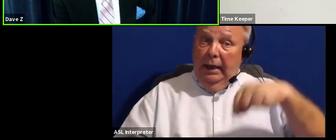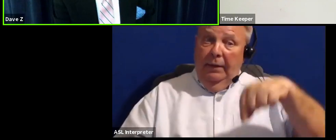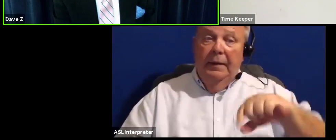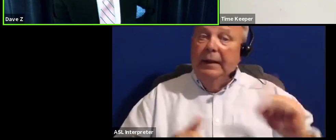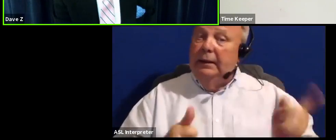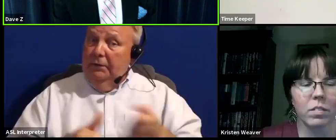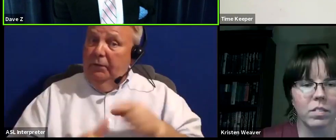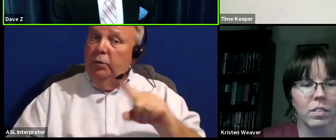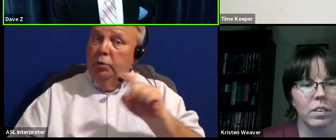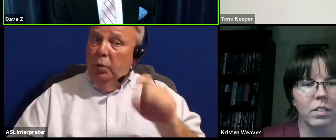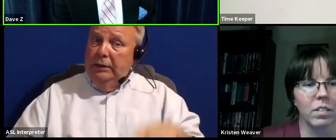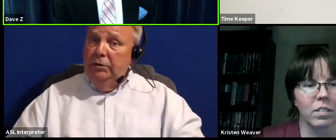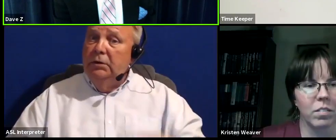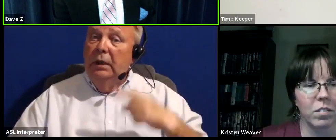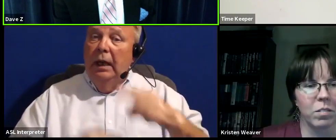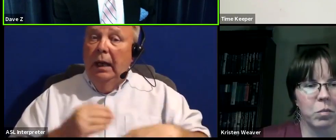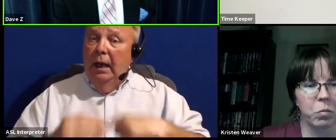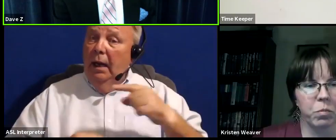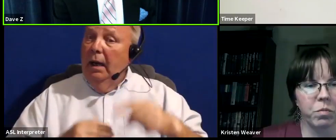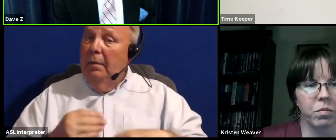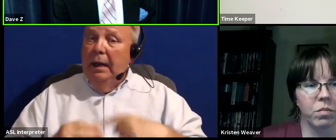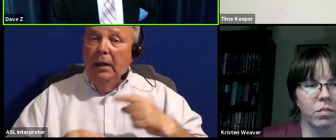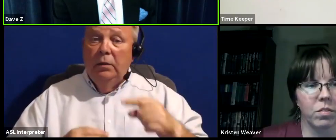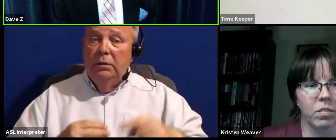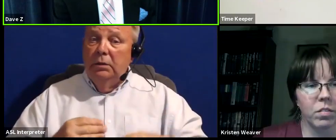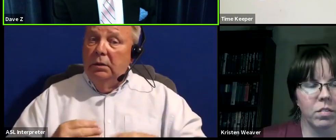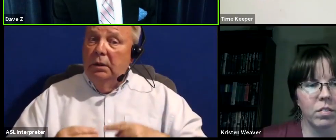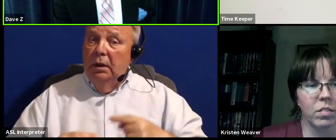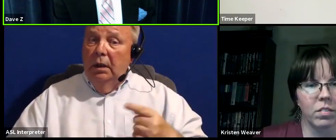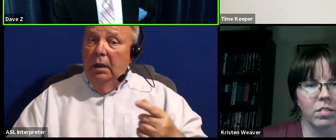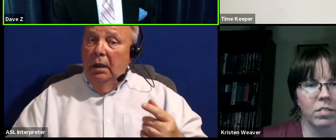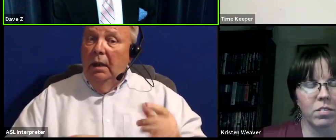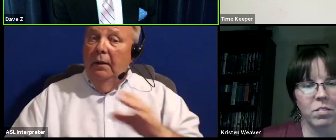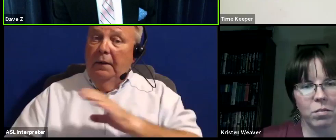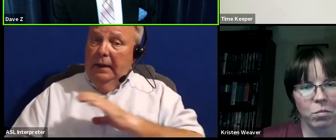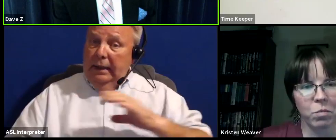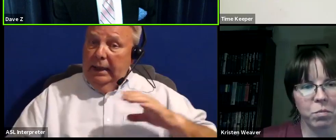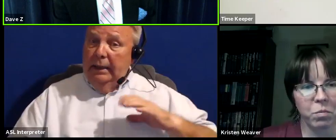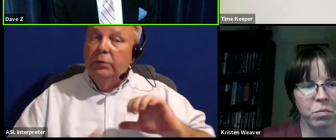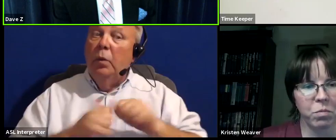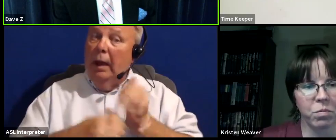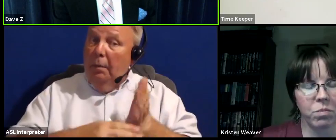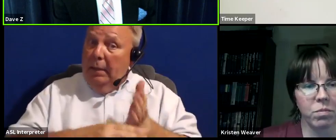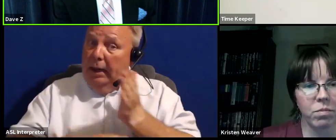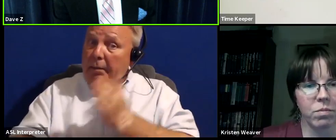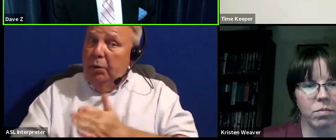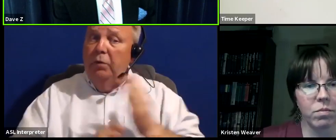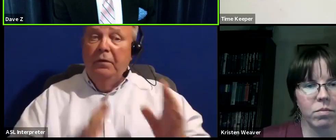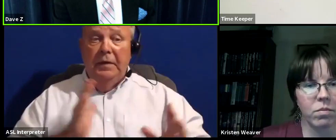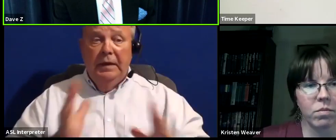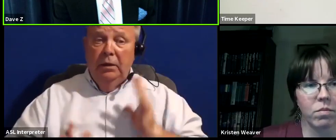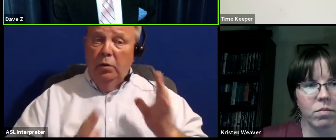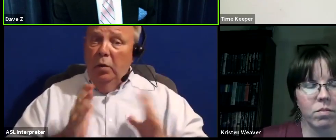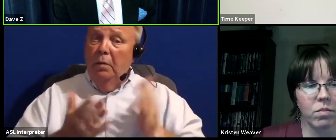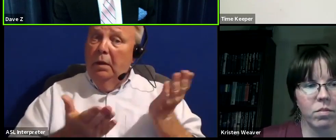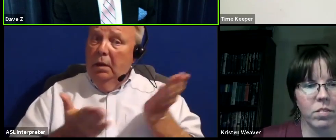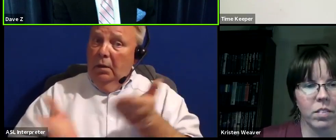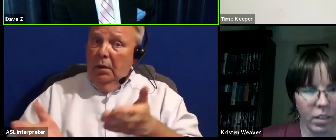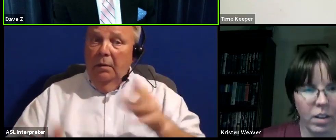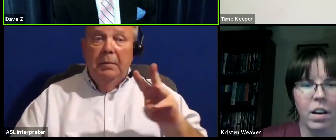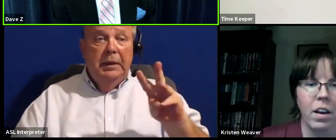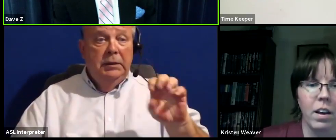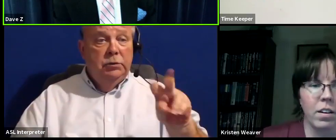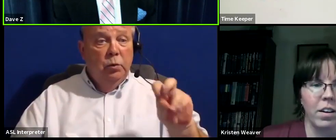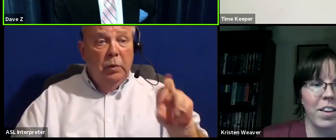question about the council and how it might improve the decorum there goes to Ms. Weaver.